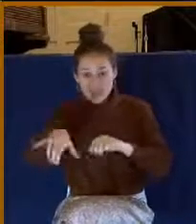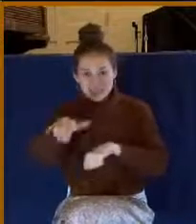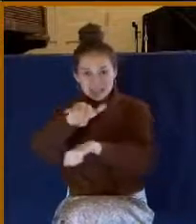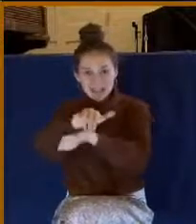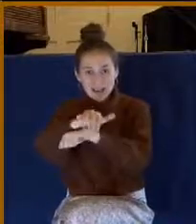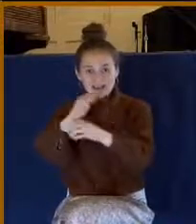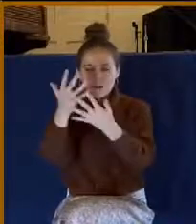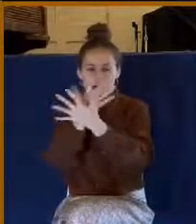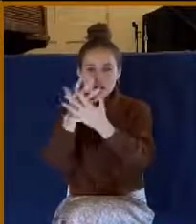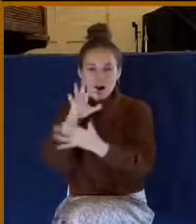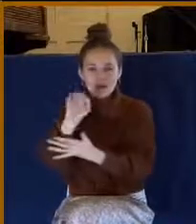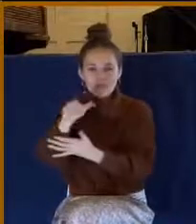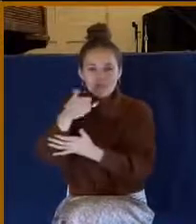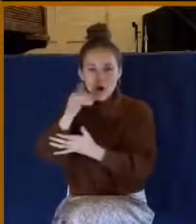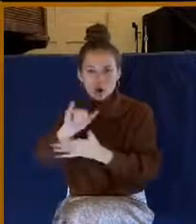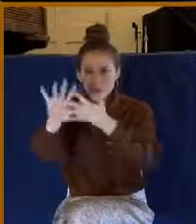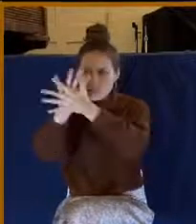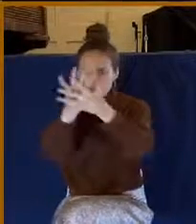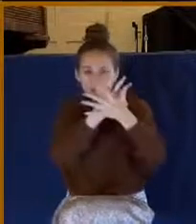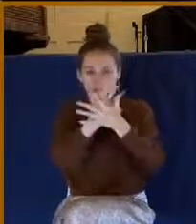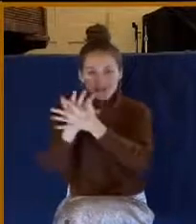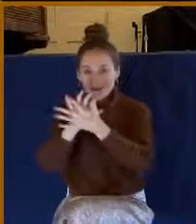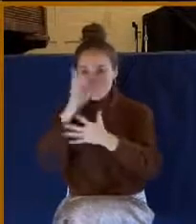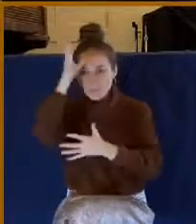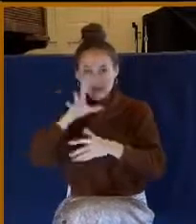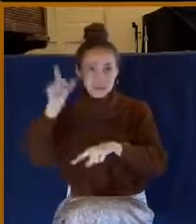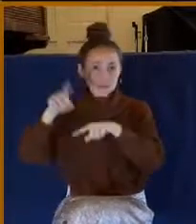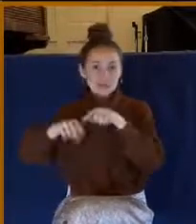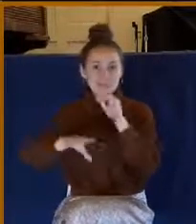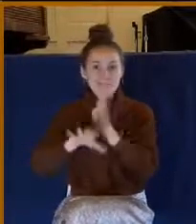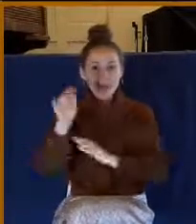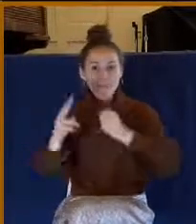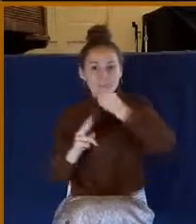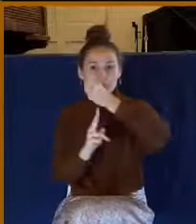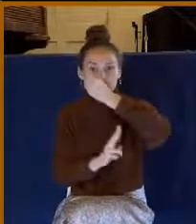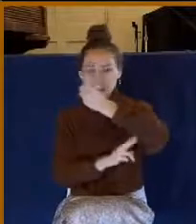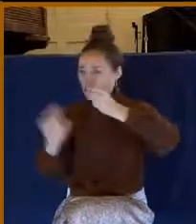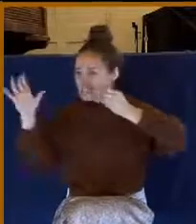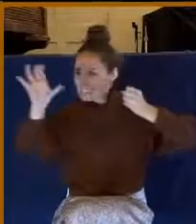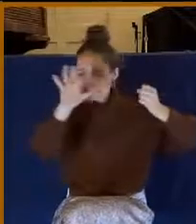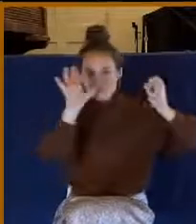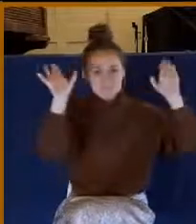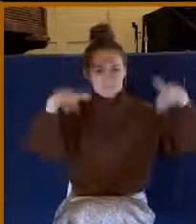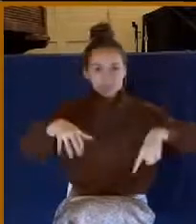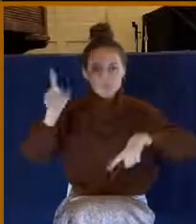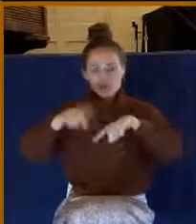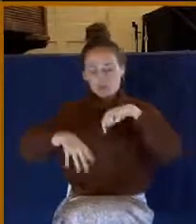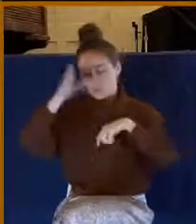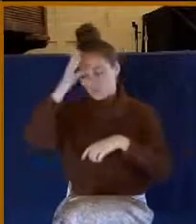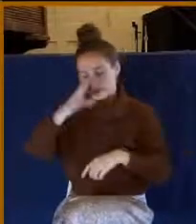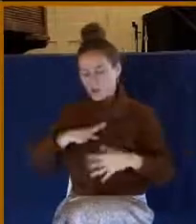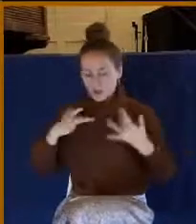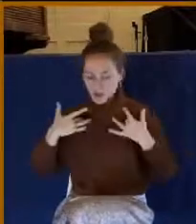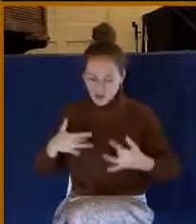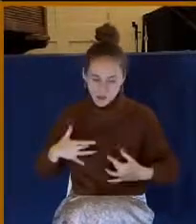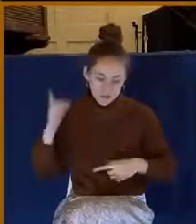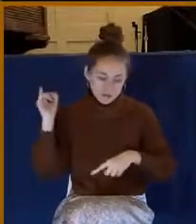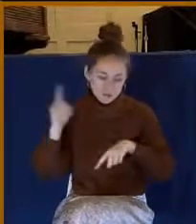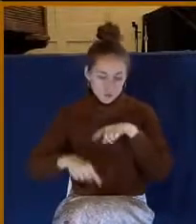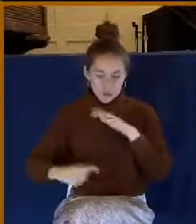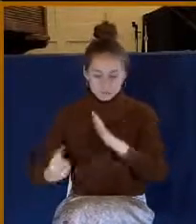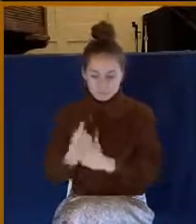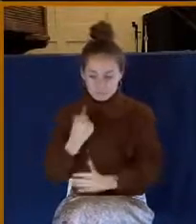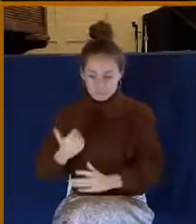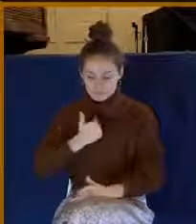discouraged that he couldn't even kill himself, threw himself across the bed, happened to look that there was a Bible on the